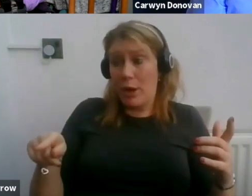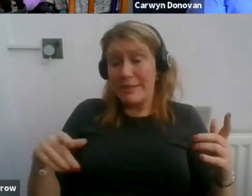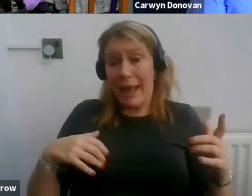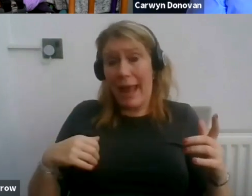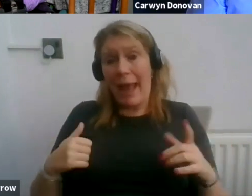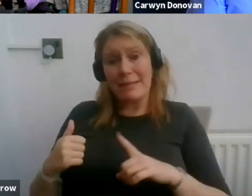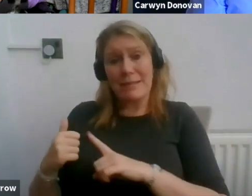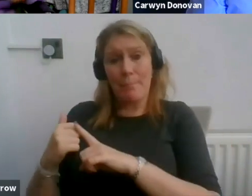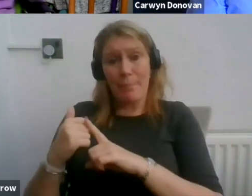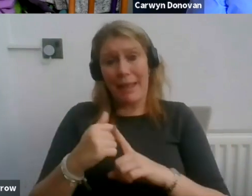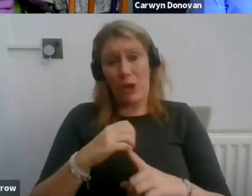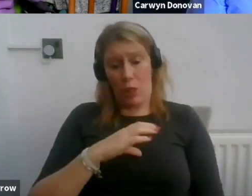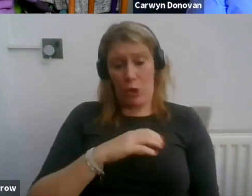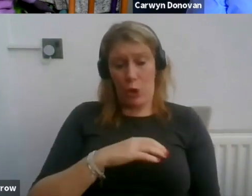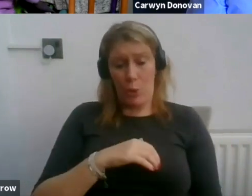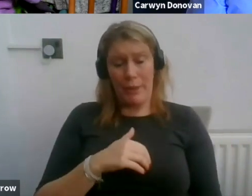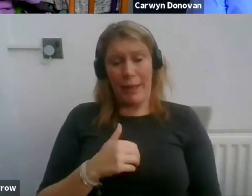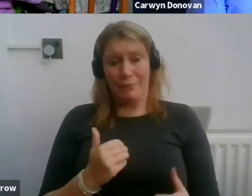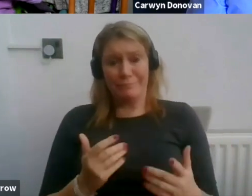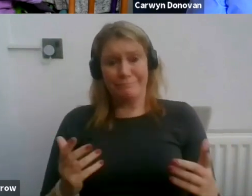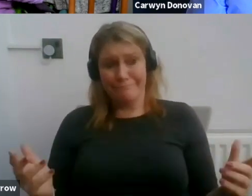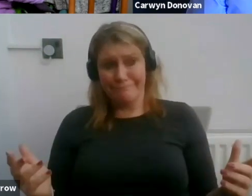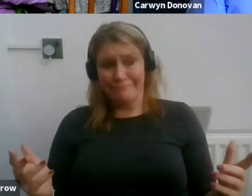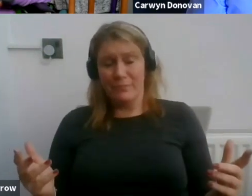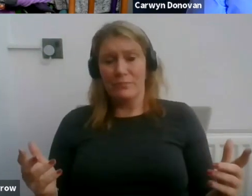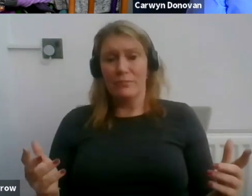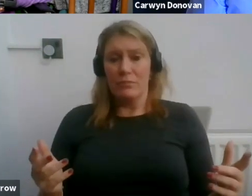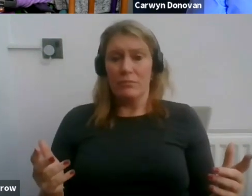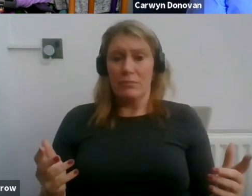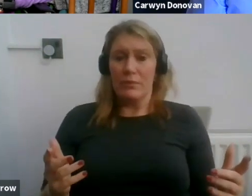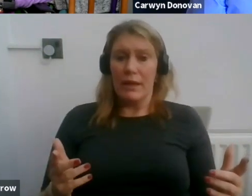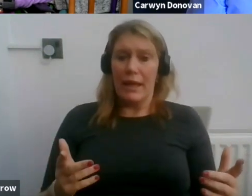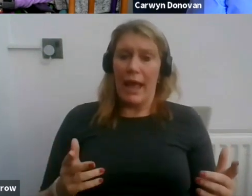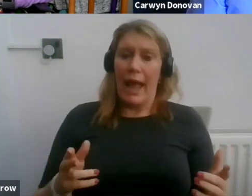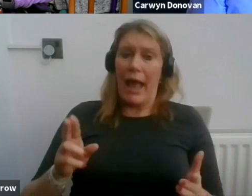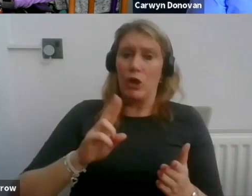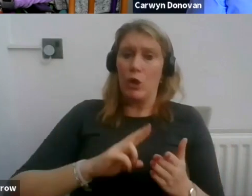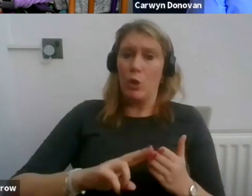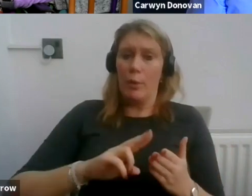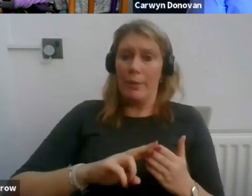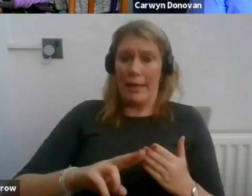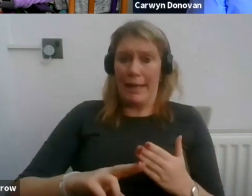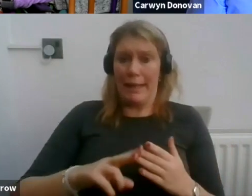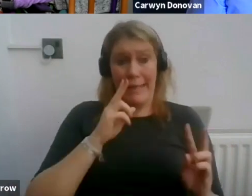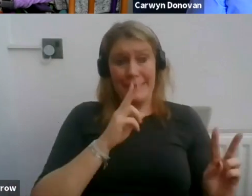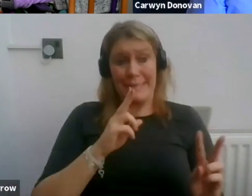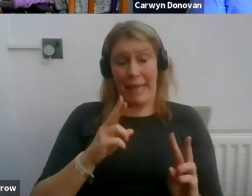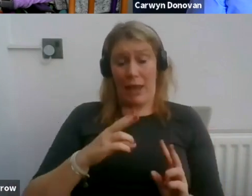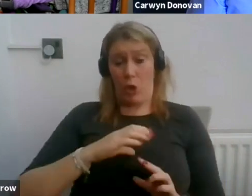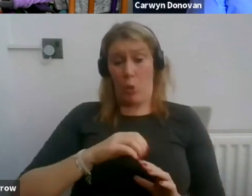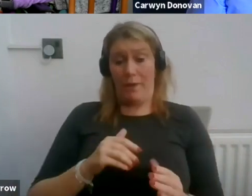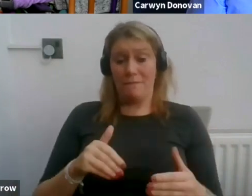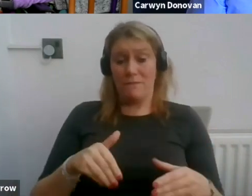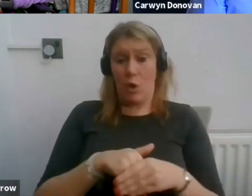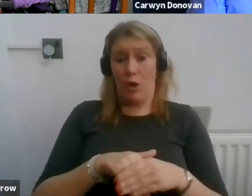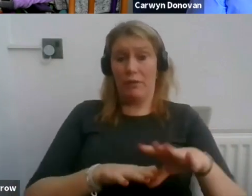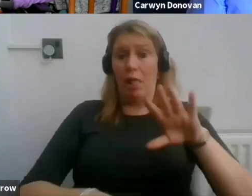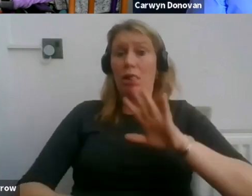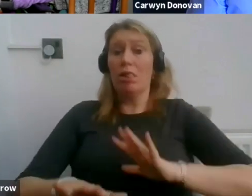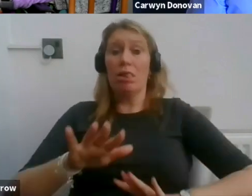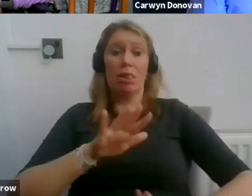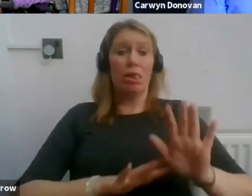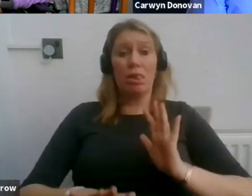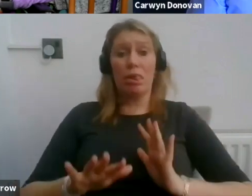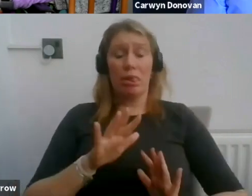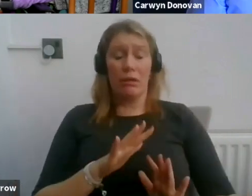trades union? And that does sort of put the wind up them because, firstly, well,